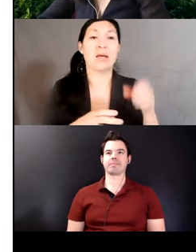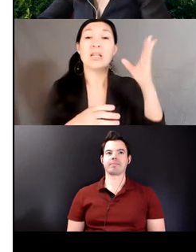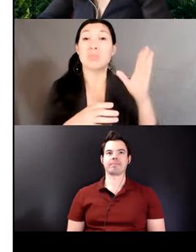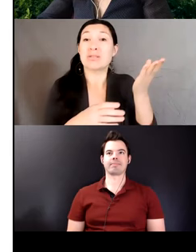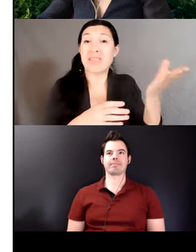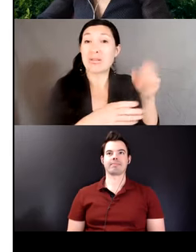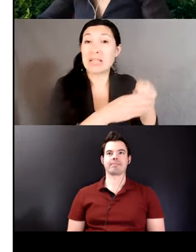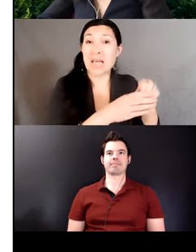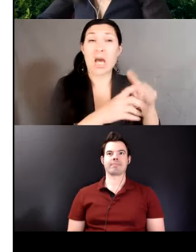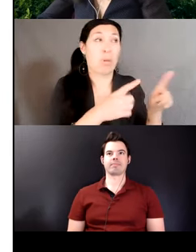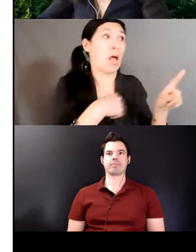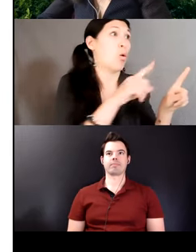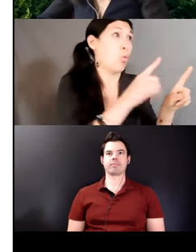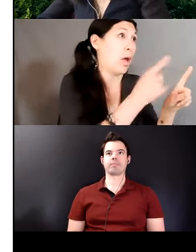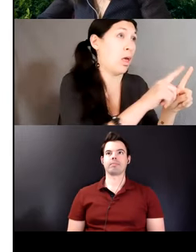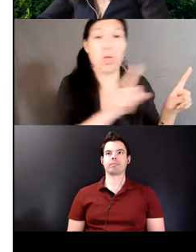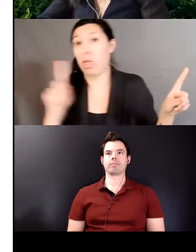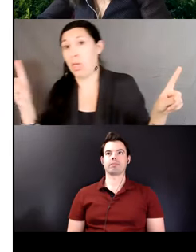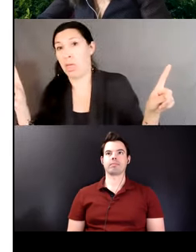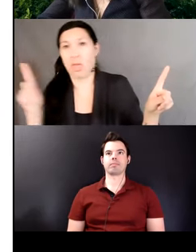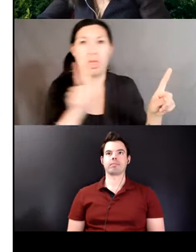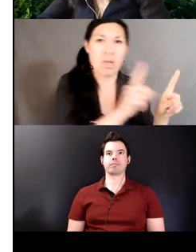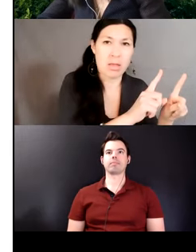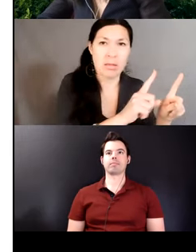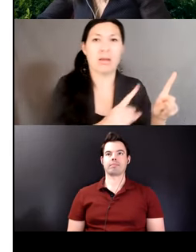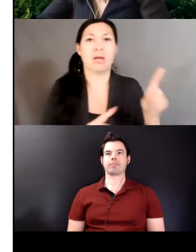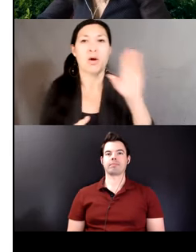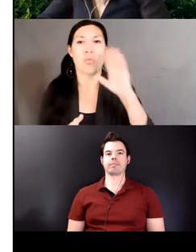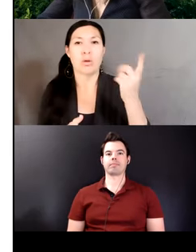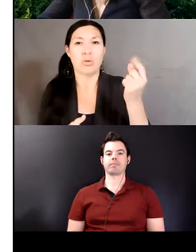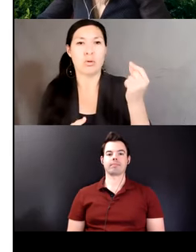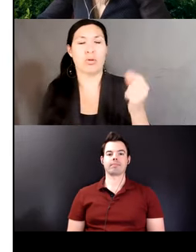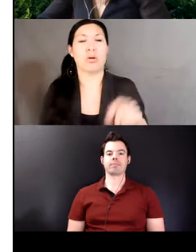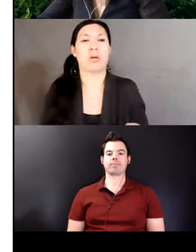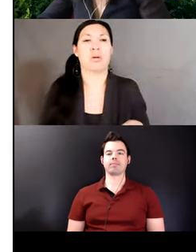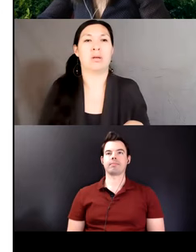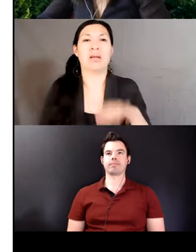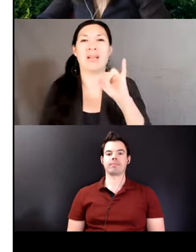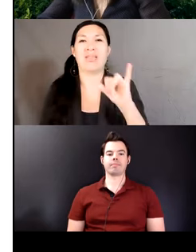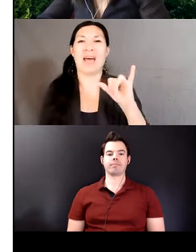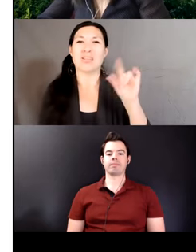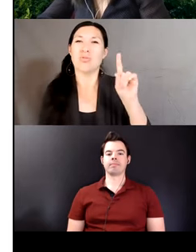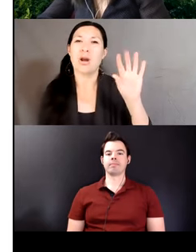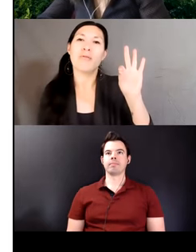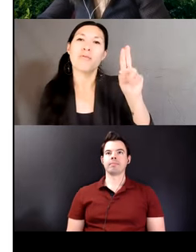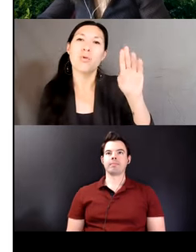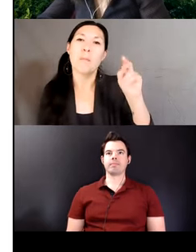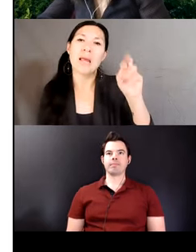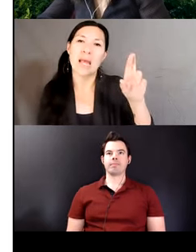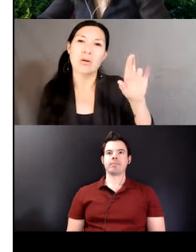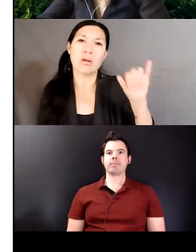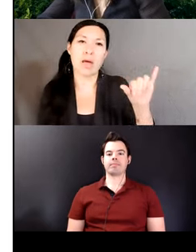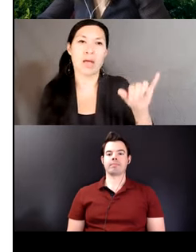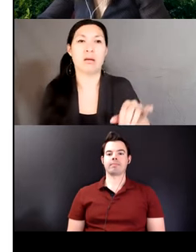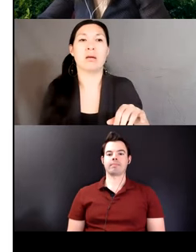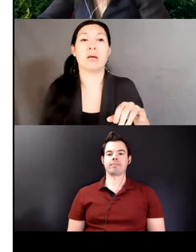moment the motion will involve going from inside outside where the fumigator is take the possessed